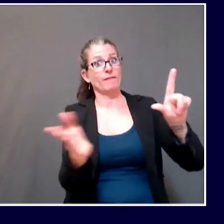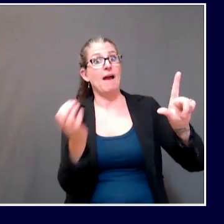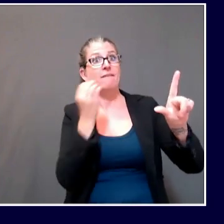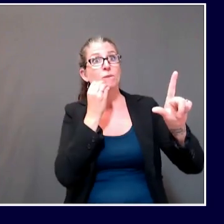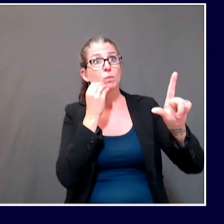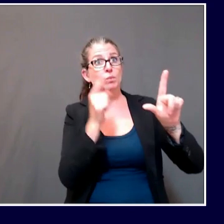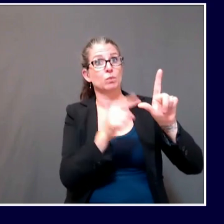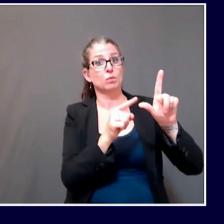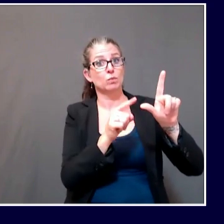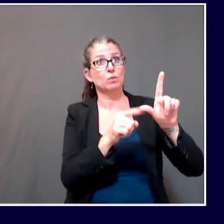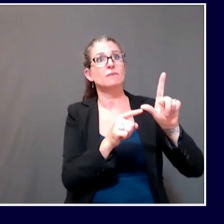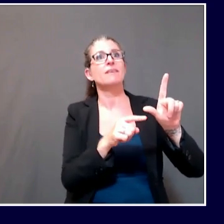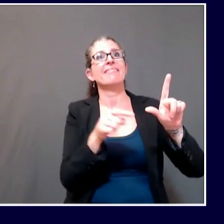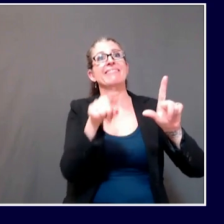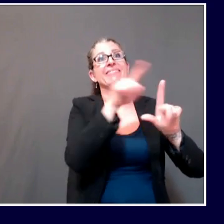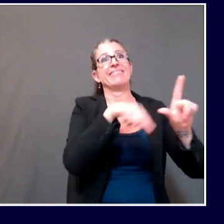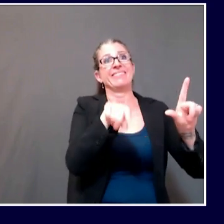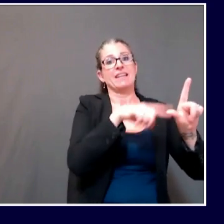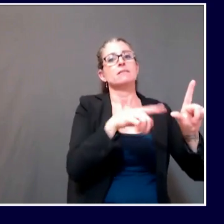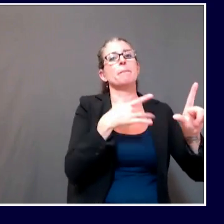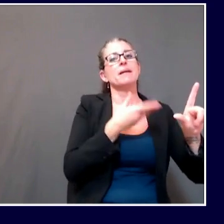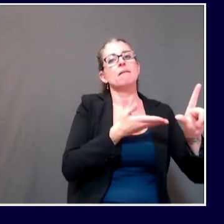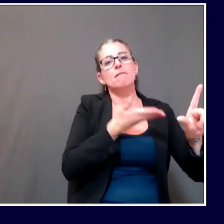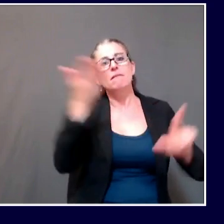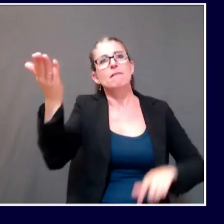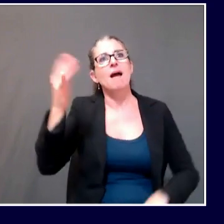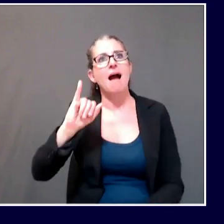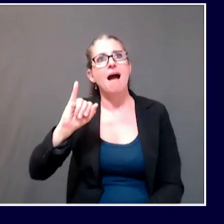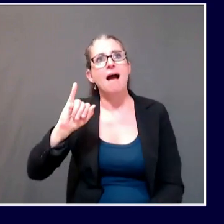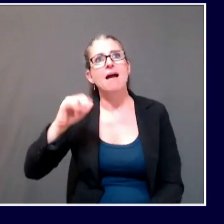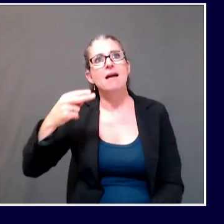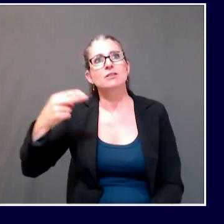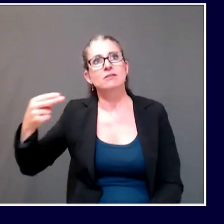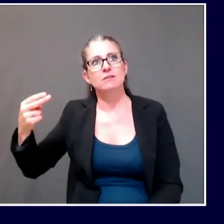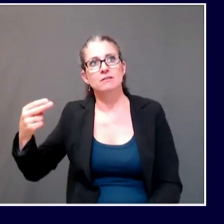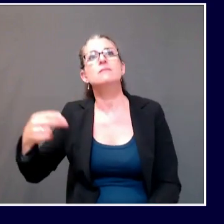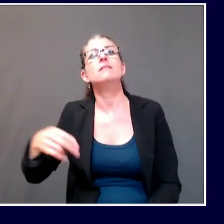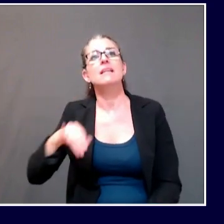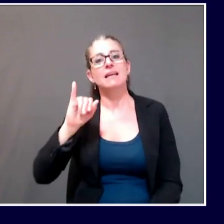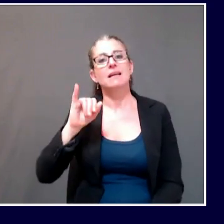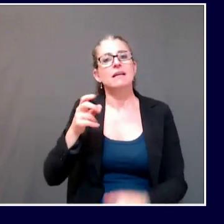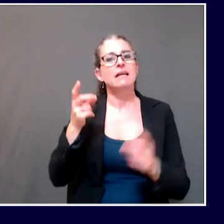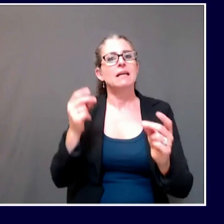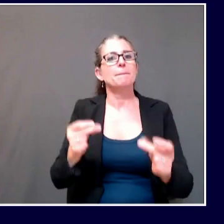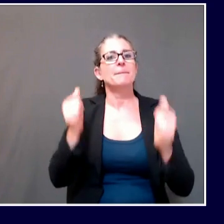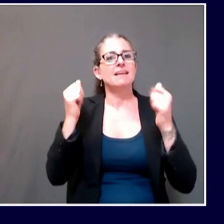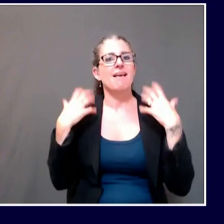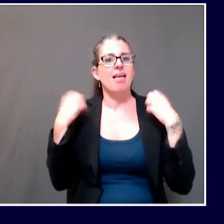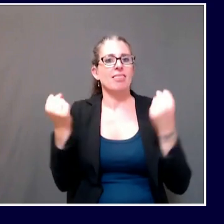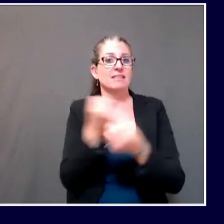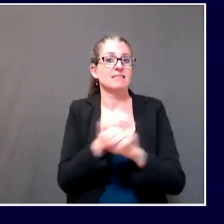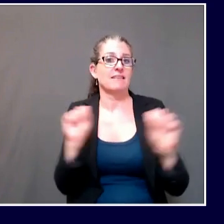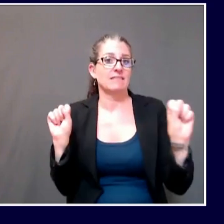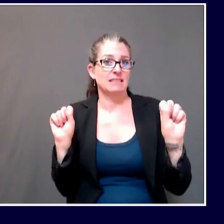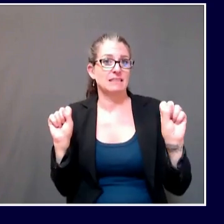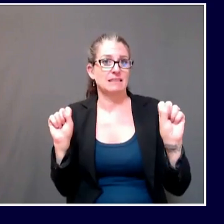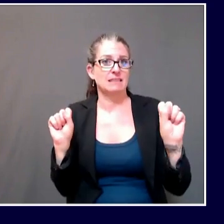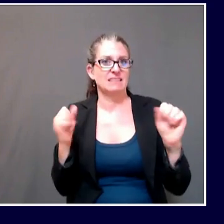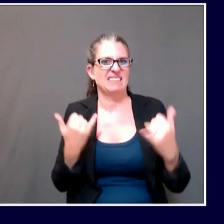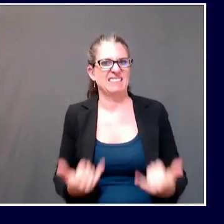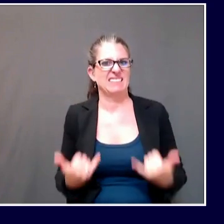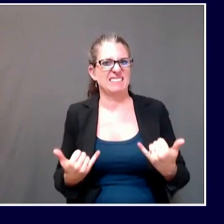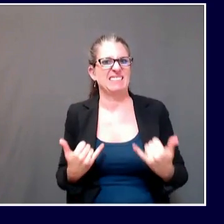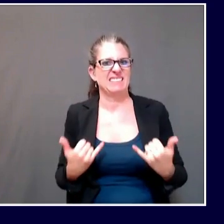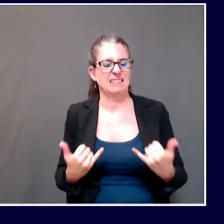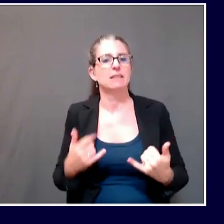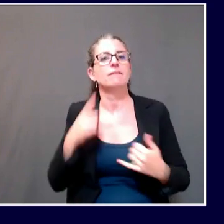the imminent health hazard. There's no financial penalty associated with that, given the way that our system is structured. If we